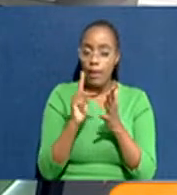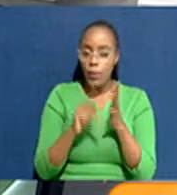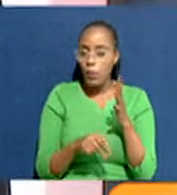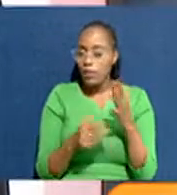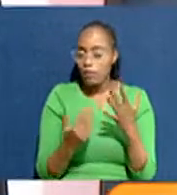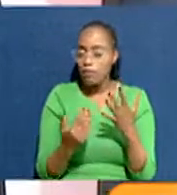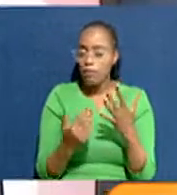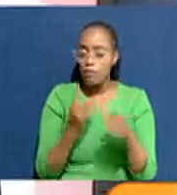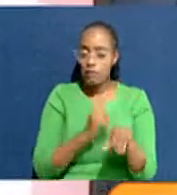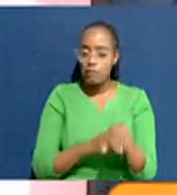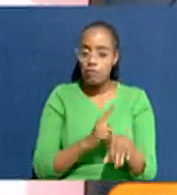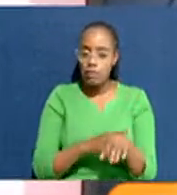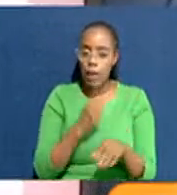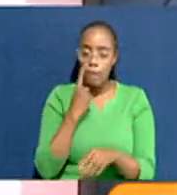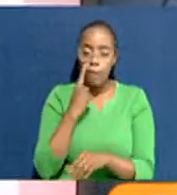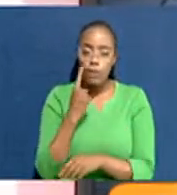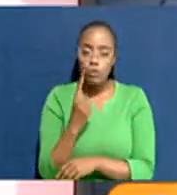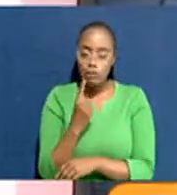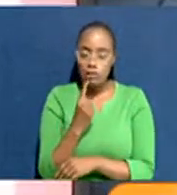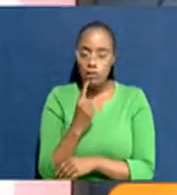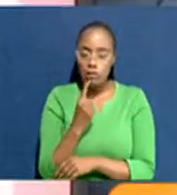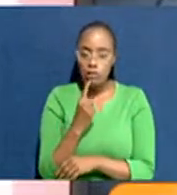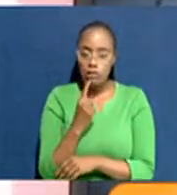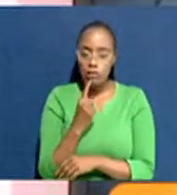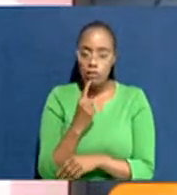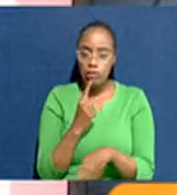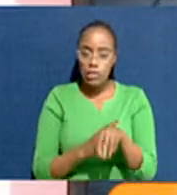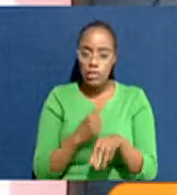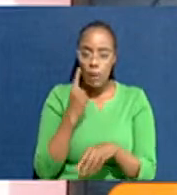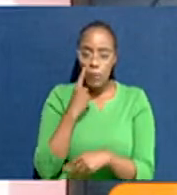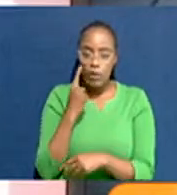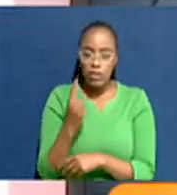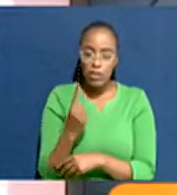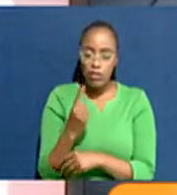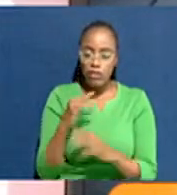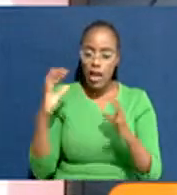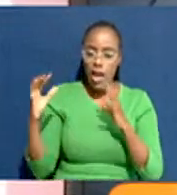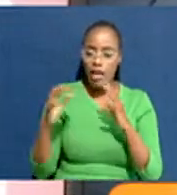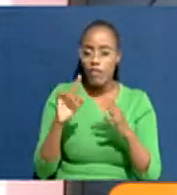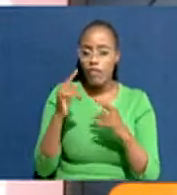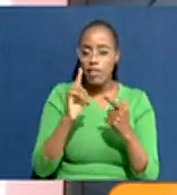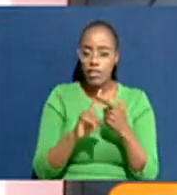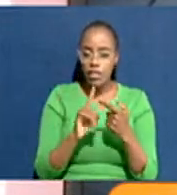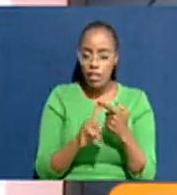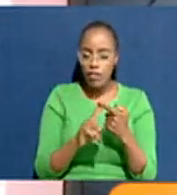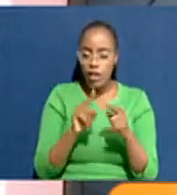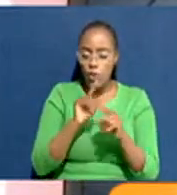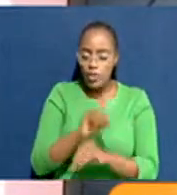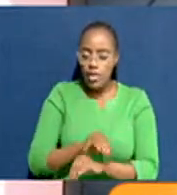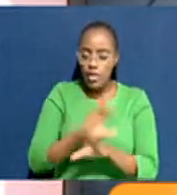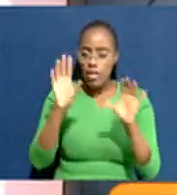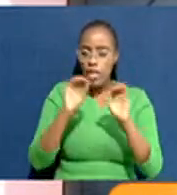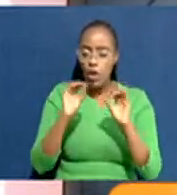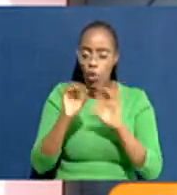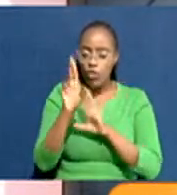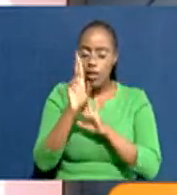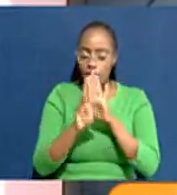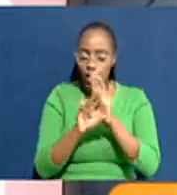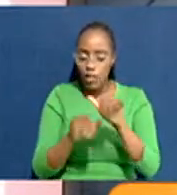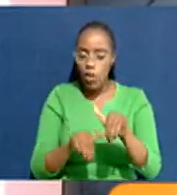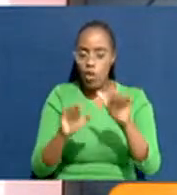And when you see, you know, an argument that first of all is not even clear in terms of the regulations,